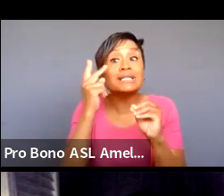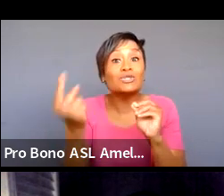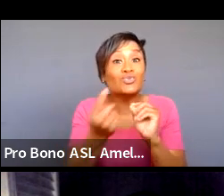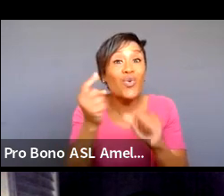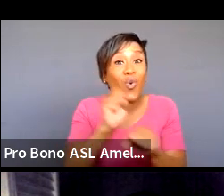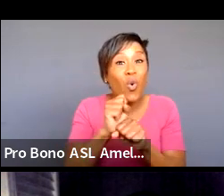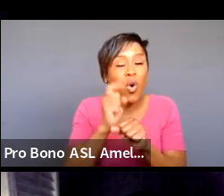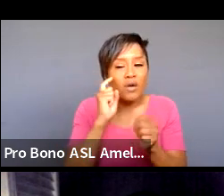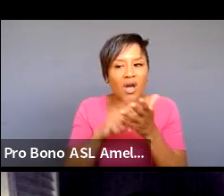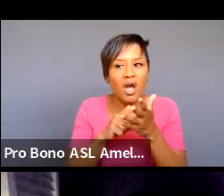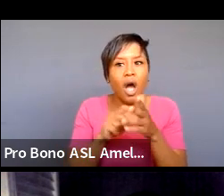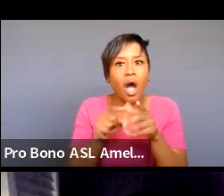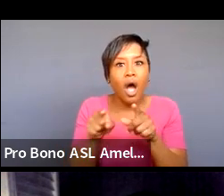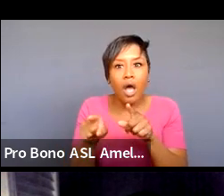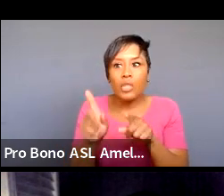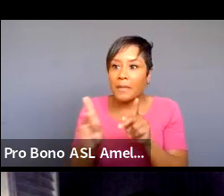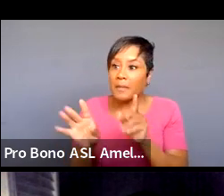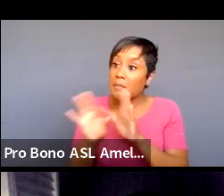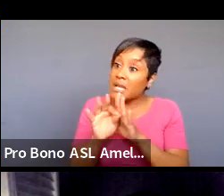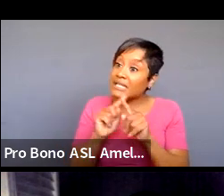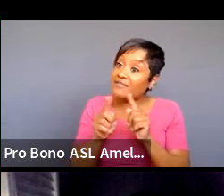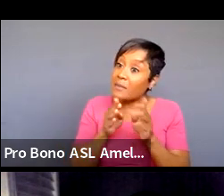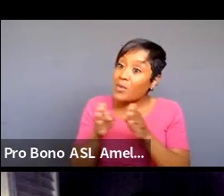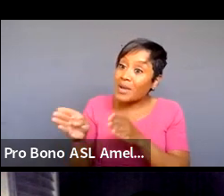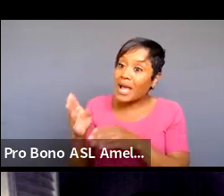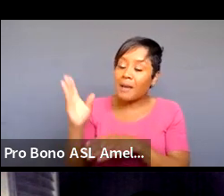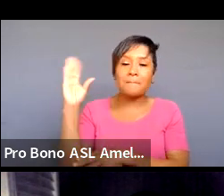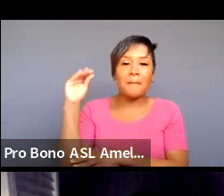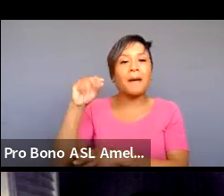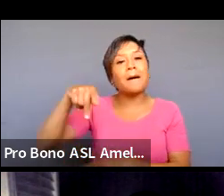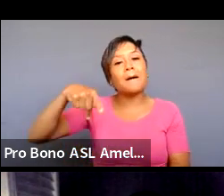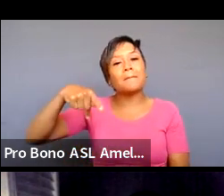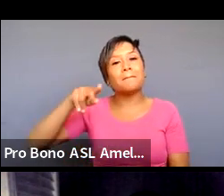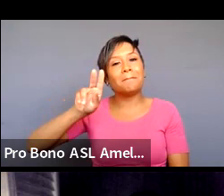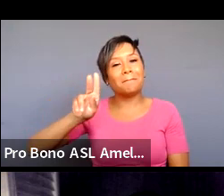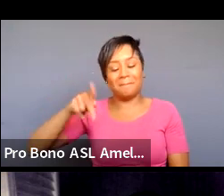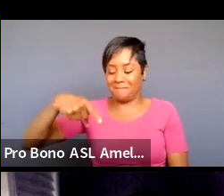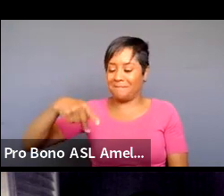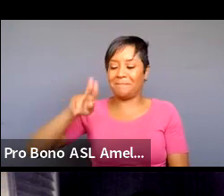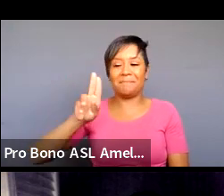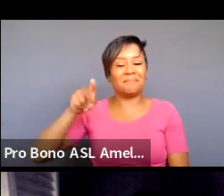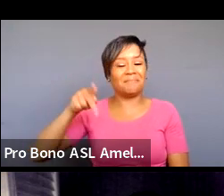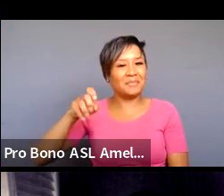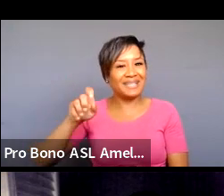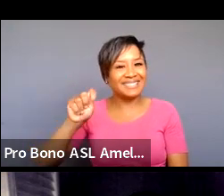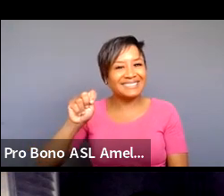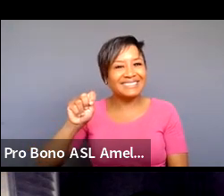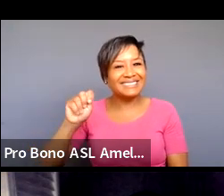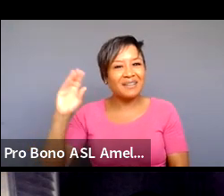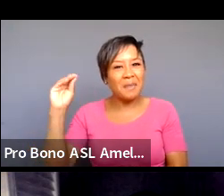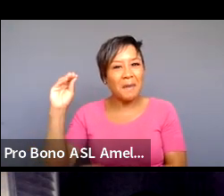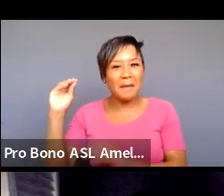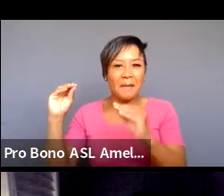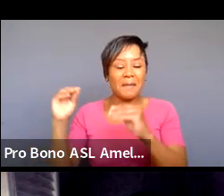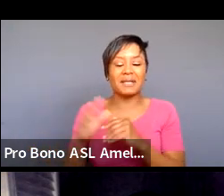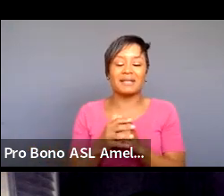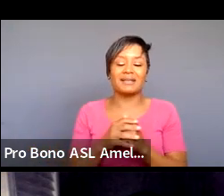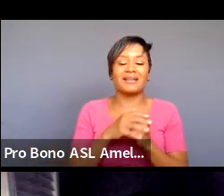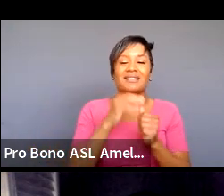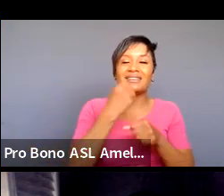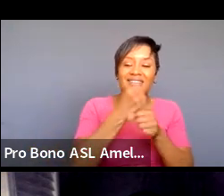choosing different modalities right puppetry um you know i think there there's animation